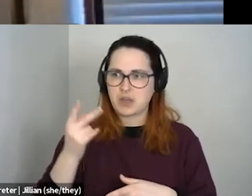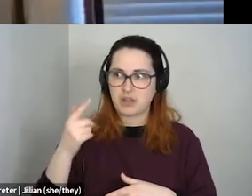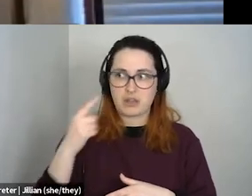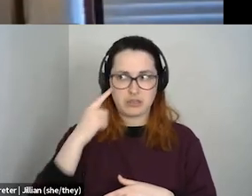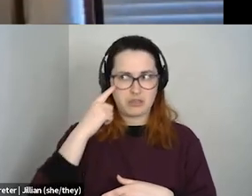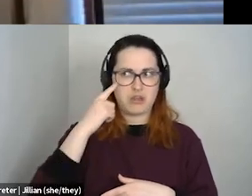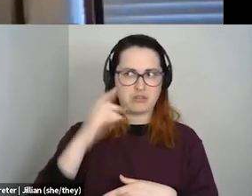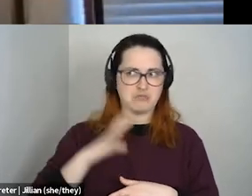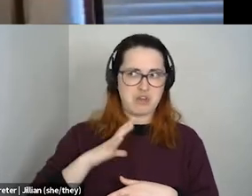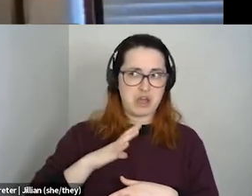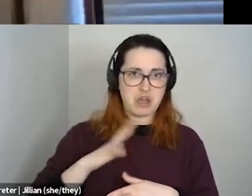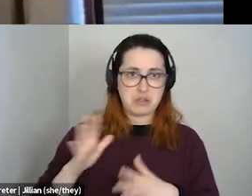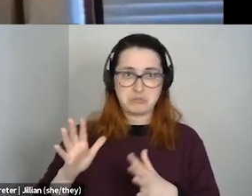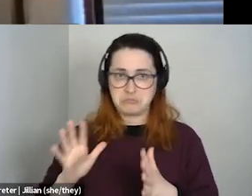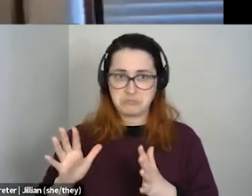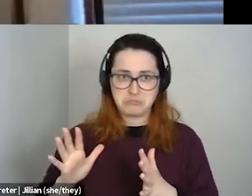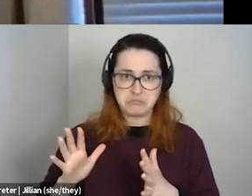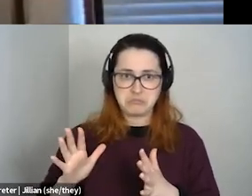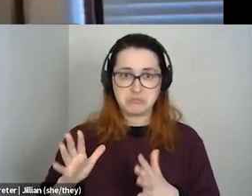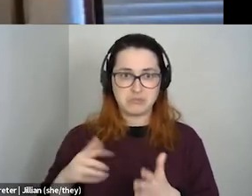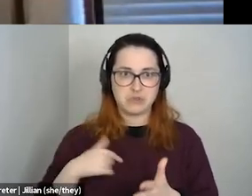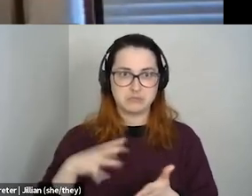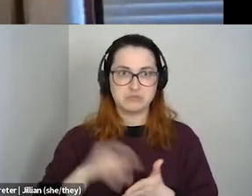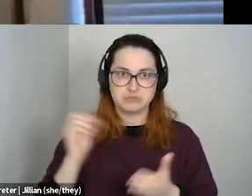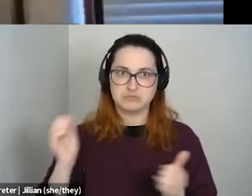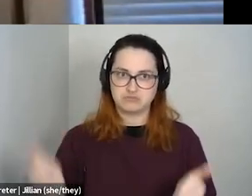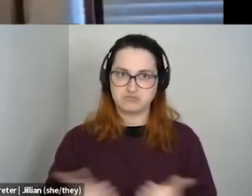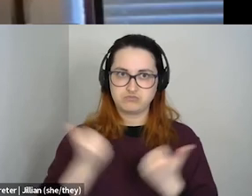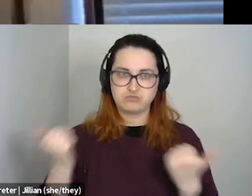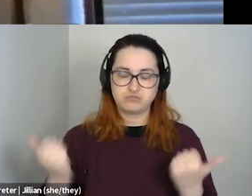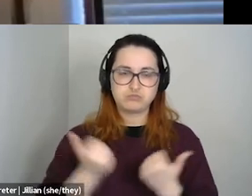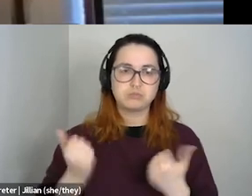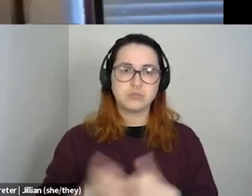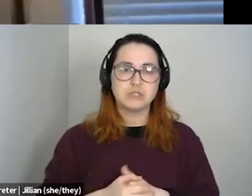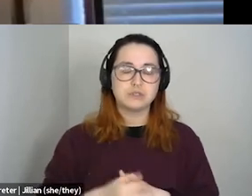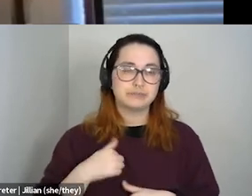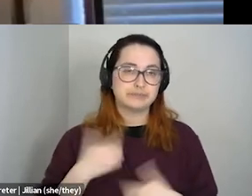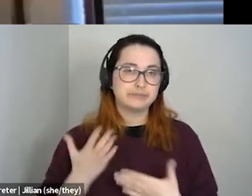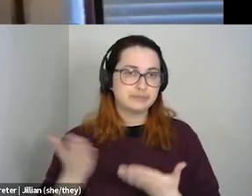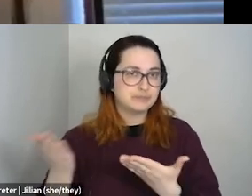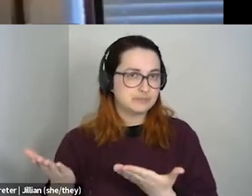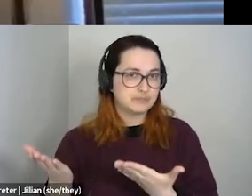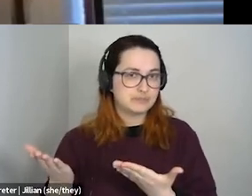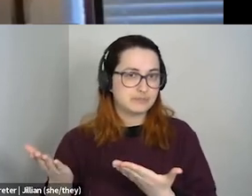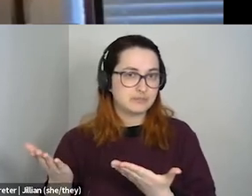um, am, I'm learning a lot and yeah. So my recommendation is to